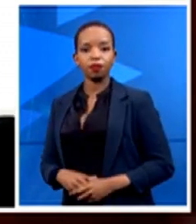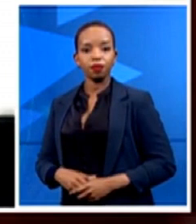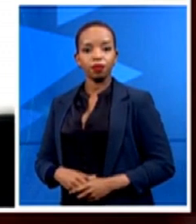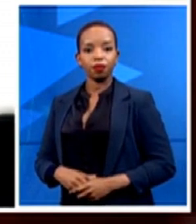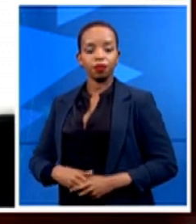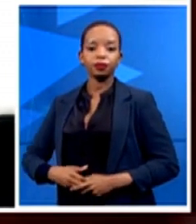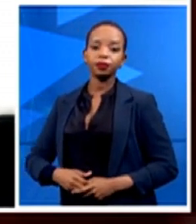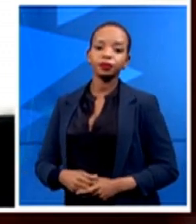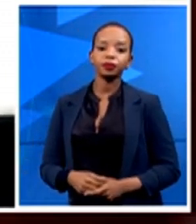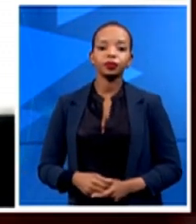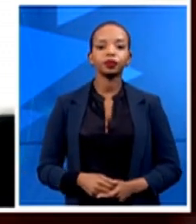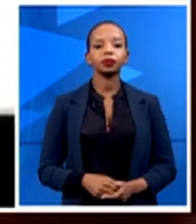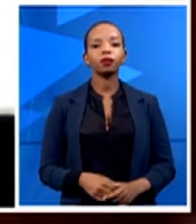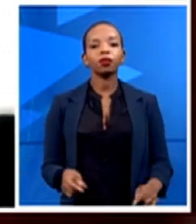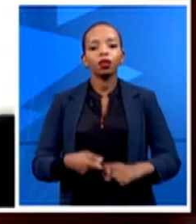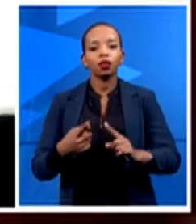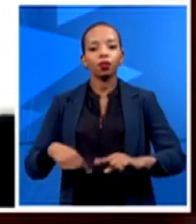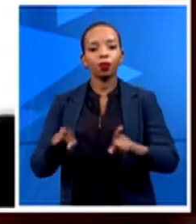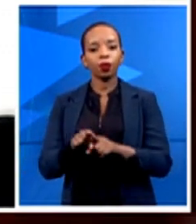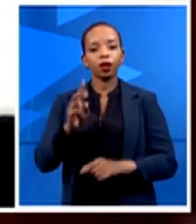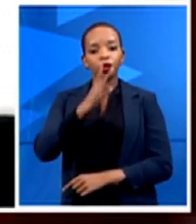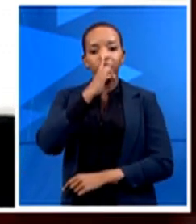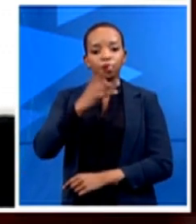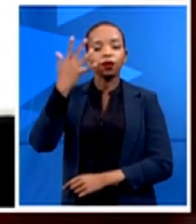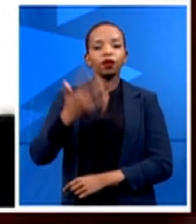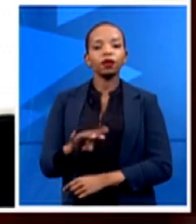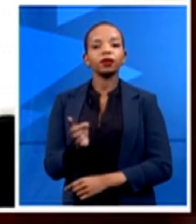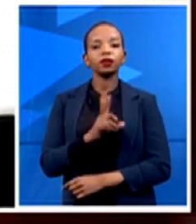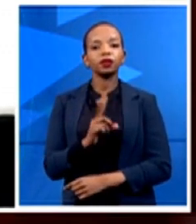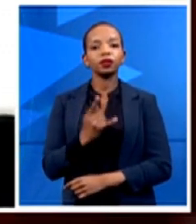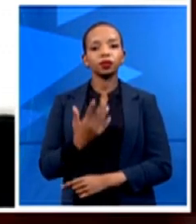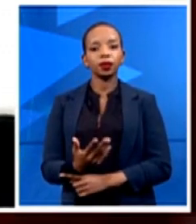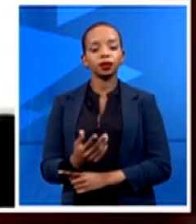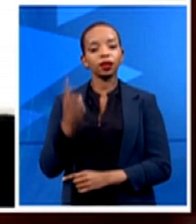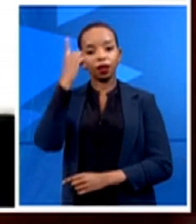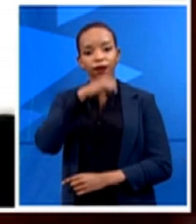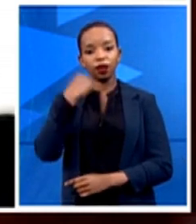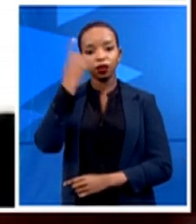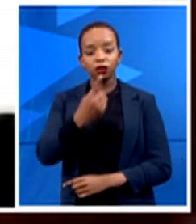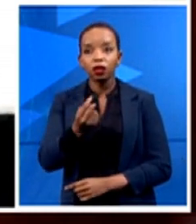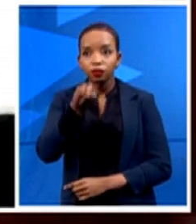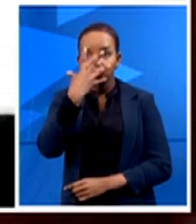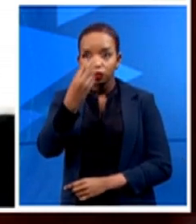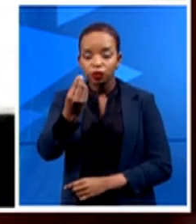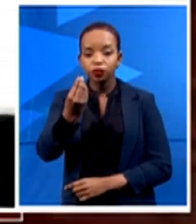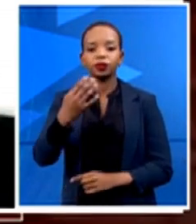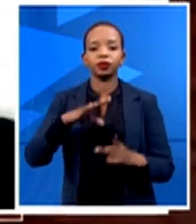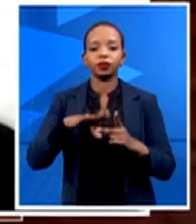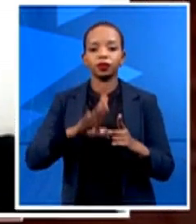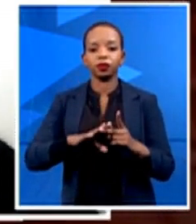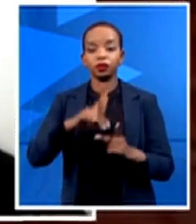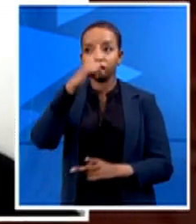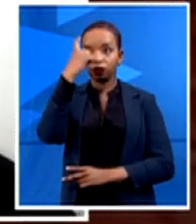in, you know, the facial recognition and temperature screening devices. You know, and